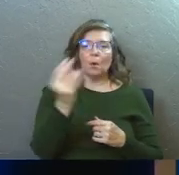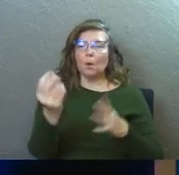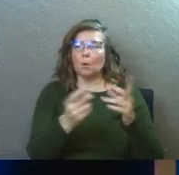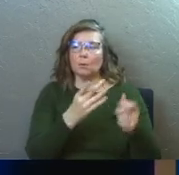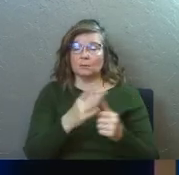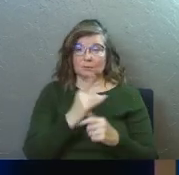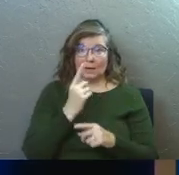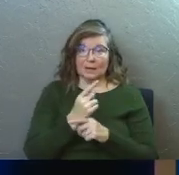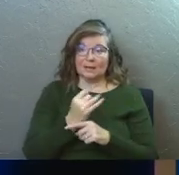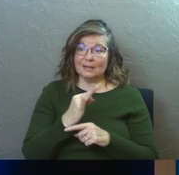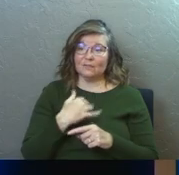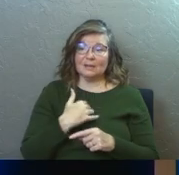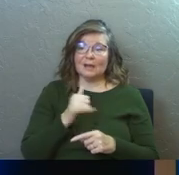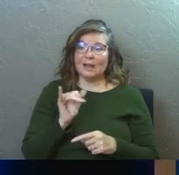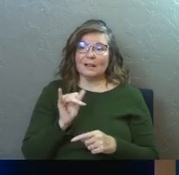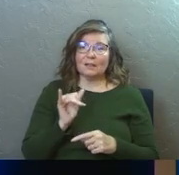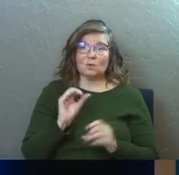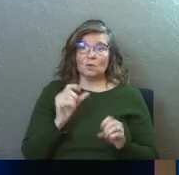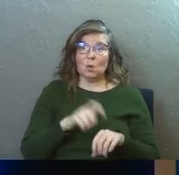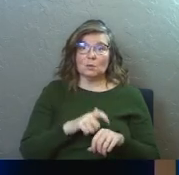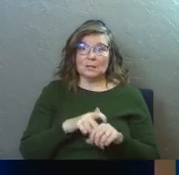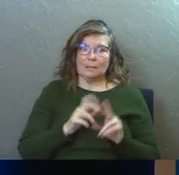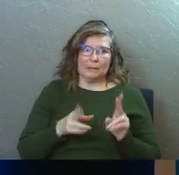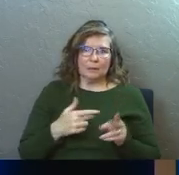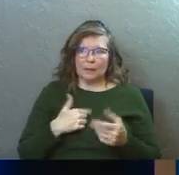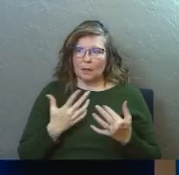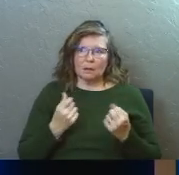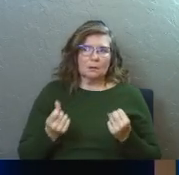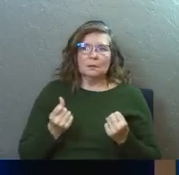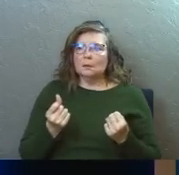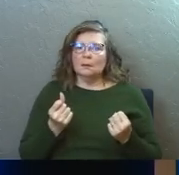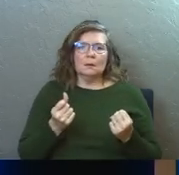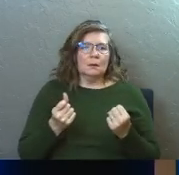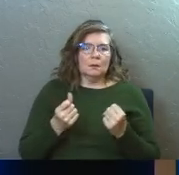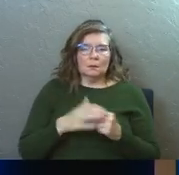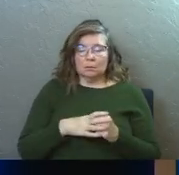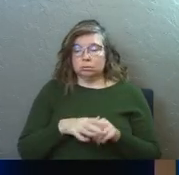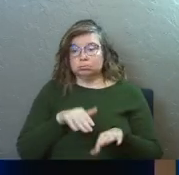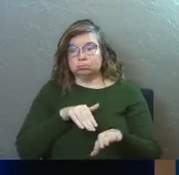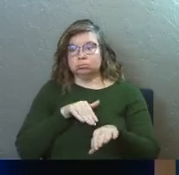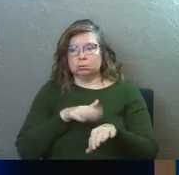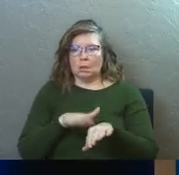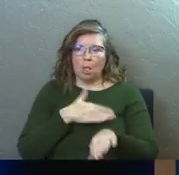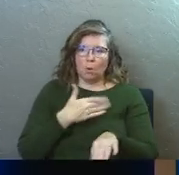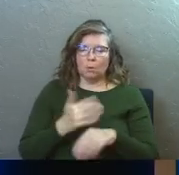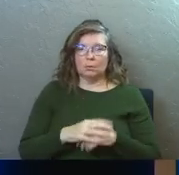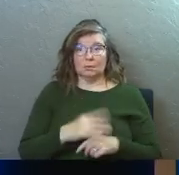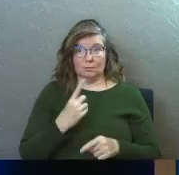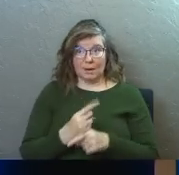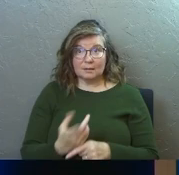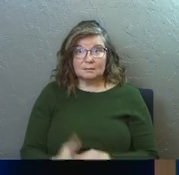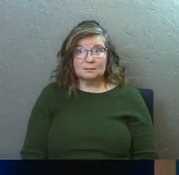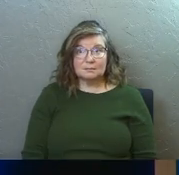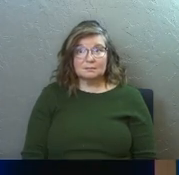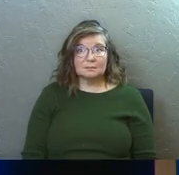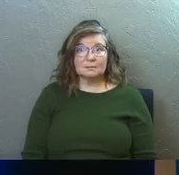What's going to give me? Even if we're not even like, there's no time crunch. It's like, oh my gosh, this guy's so slow, right?